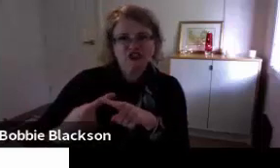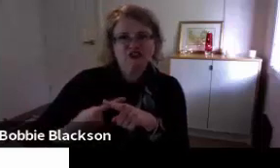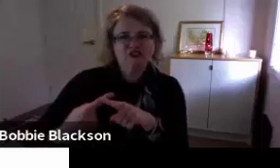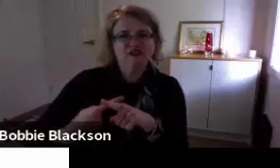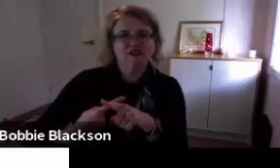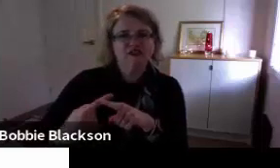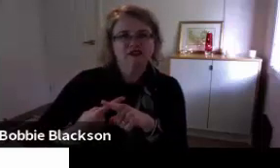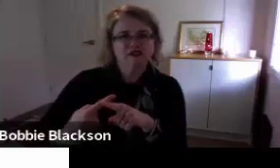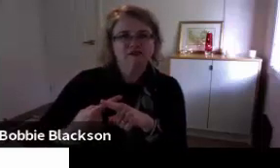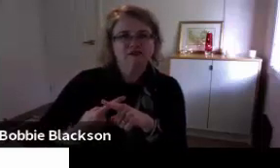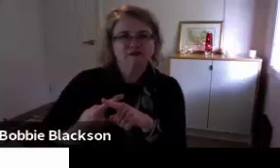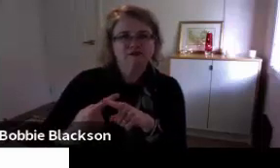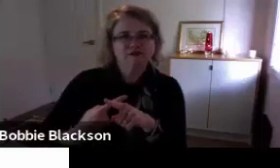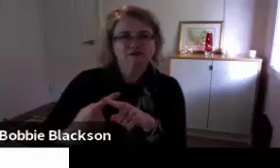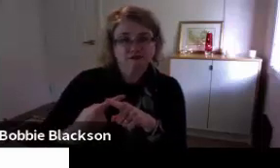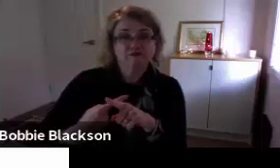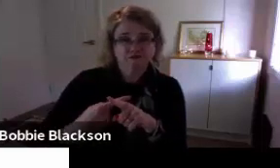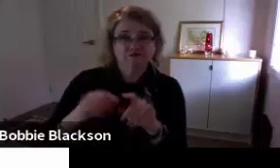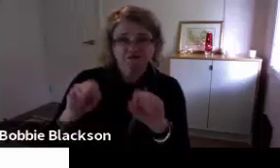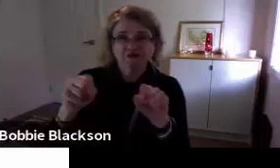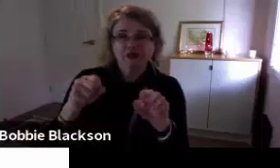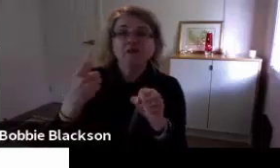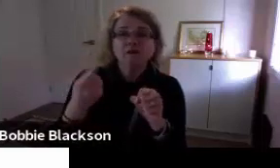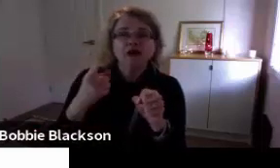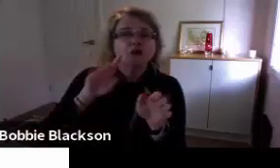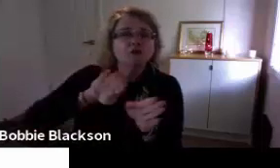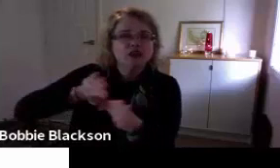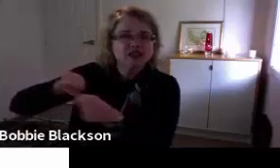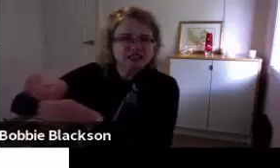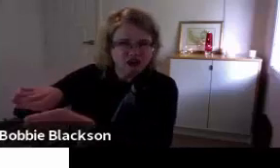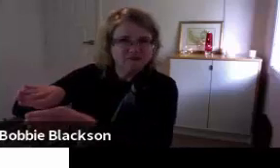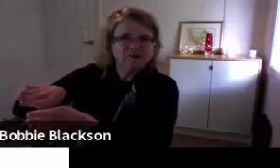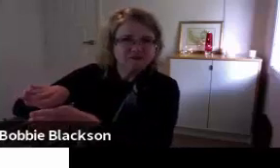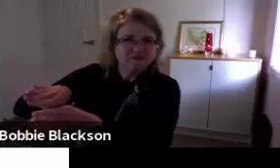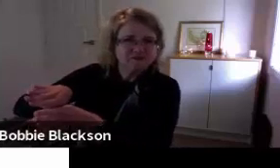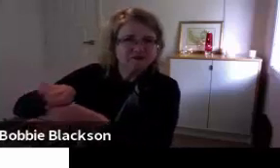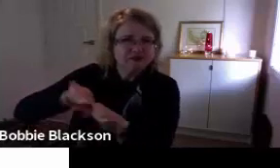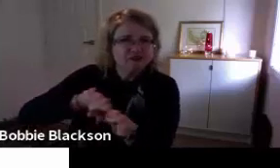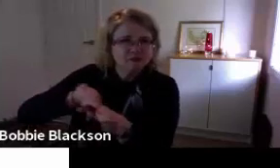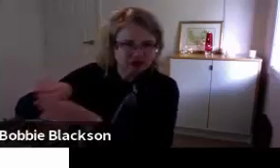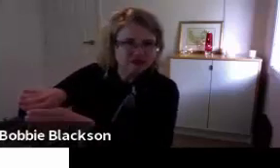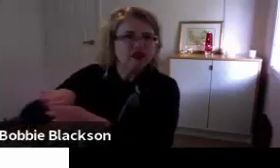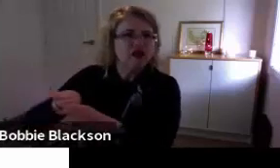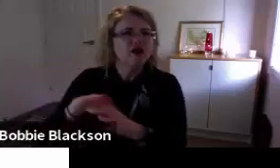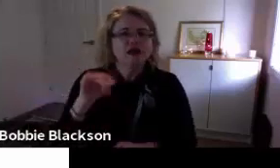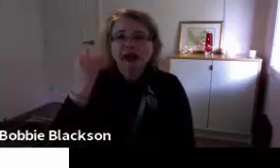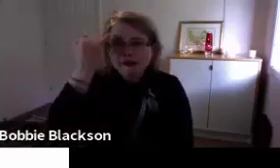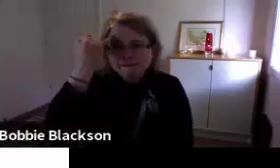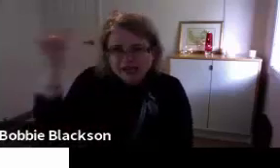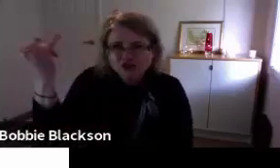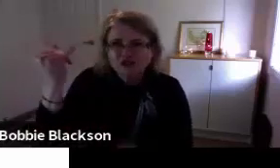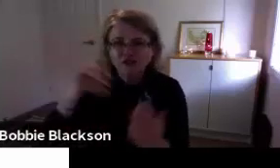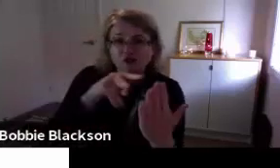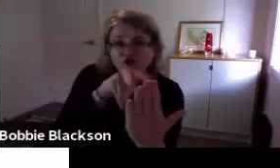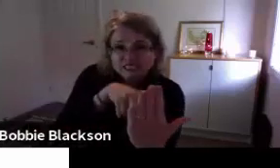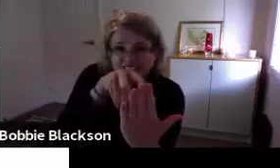have English as your first language and if that is the case, but aside from that, if we